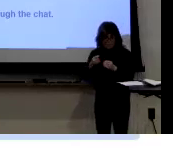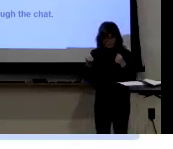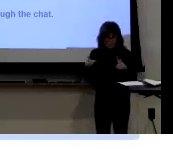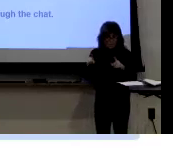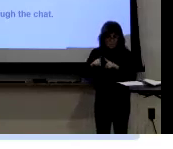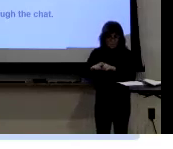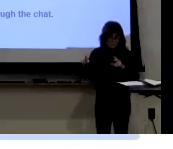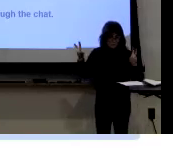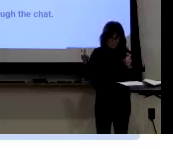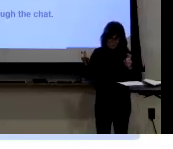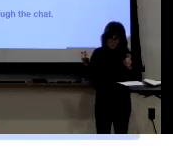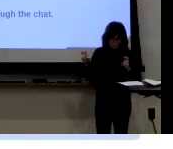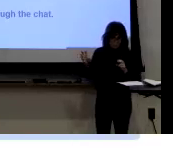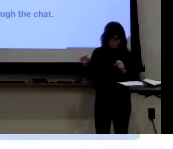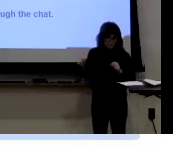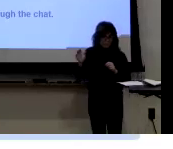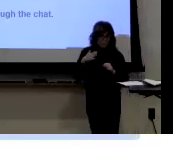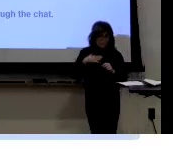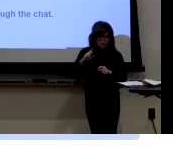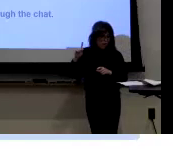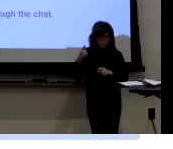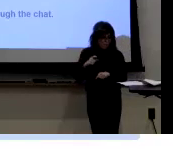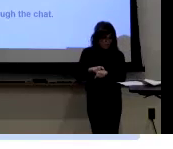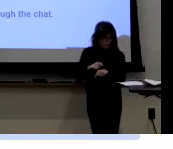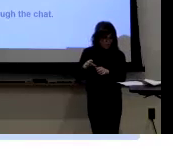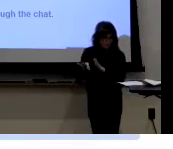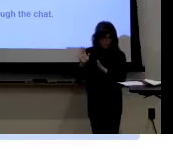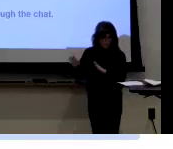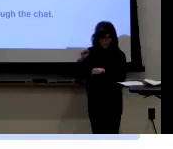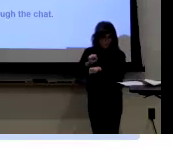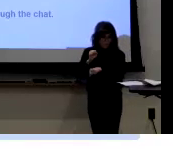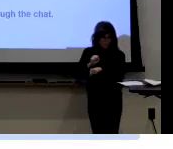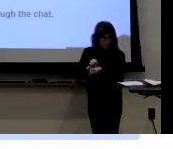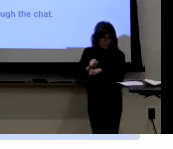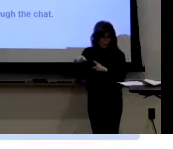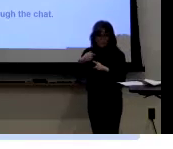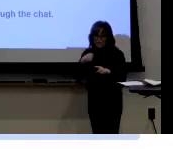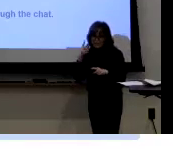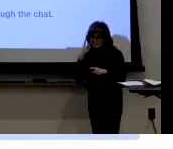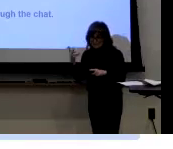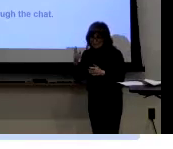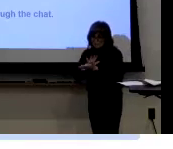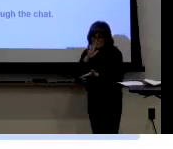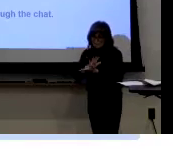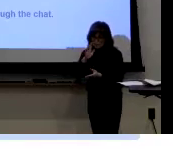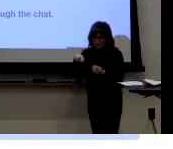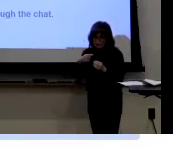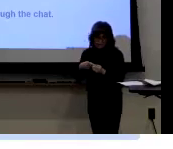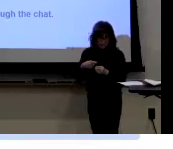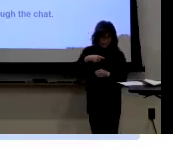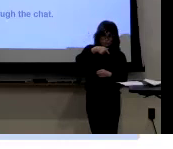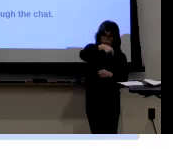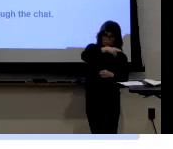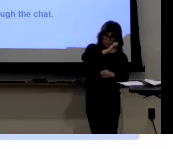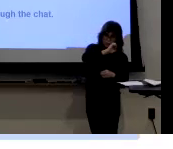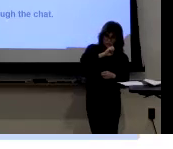She has researched and written many different topics. My first time discovering her work